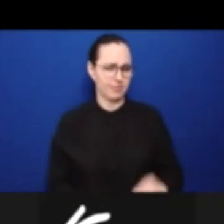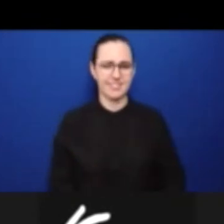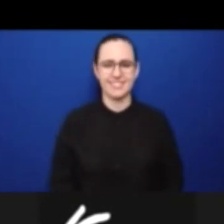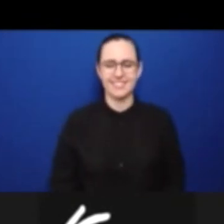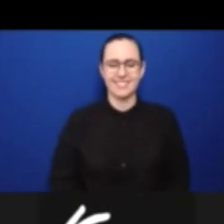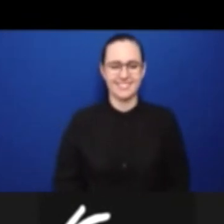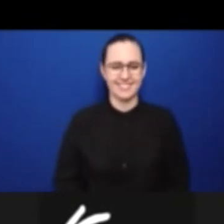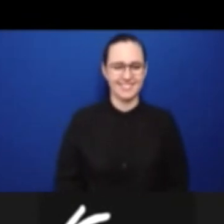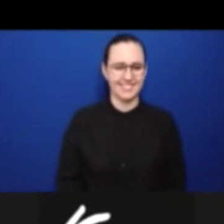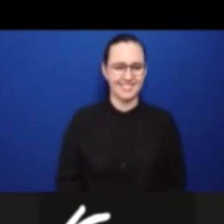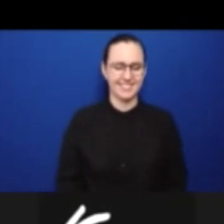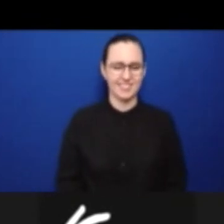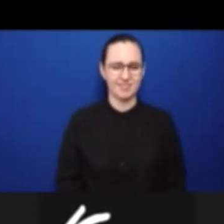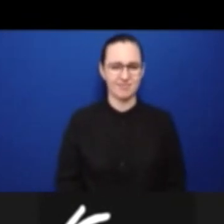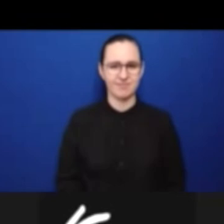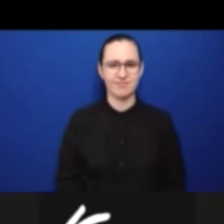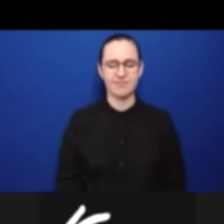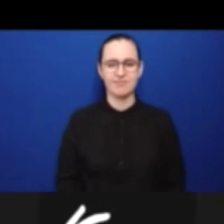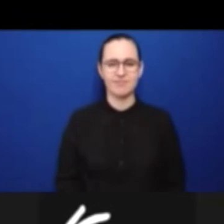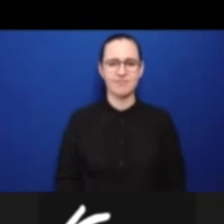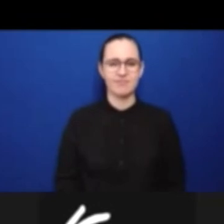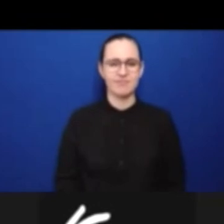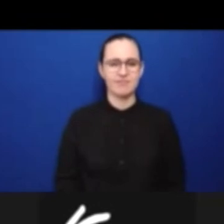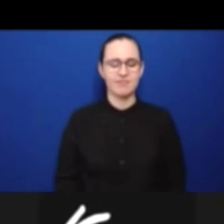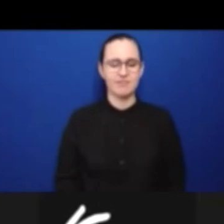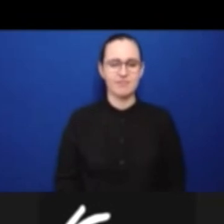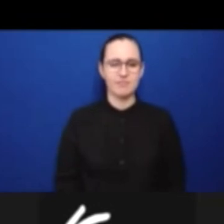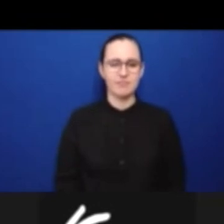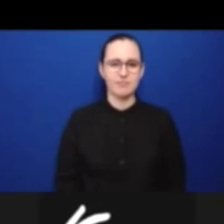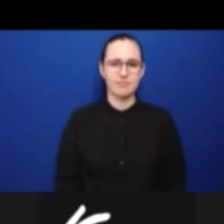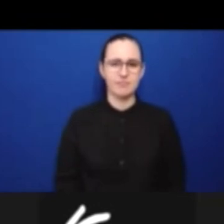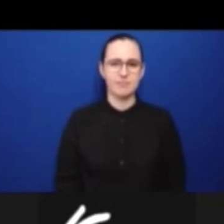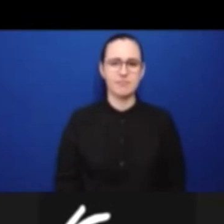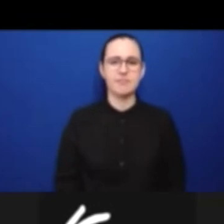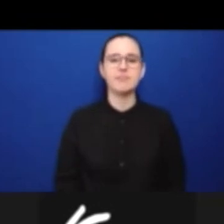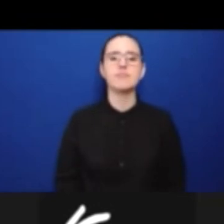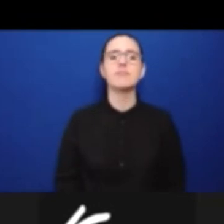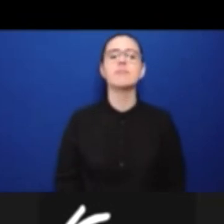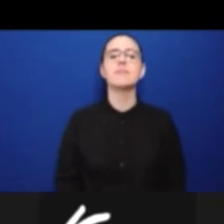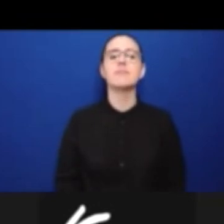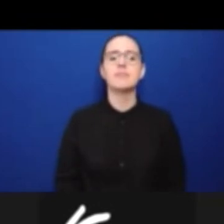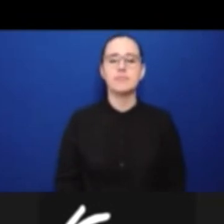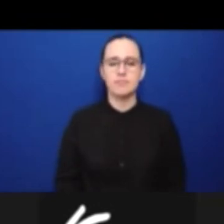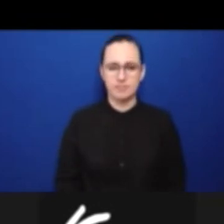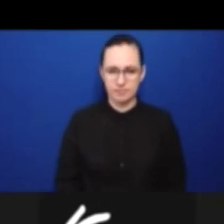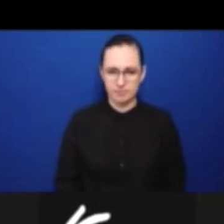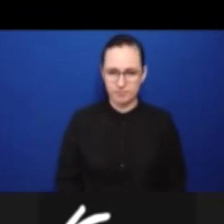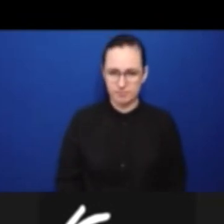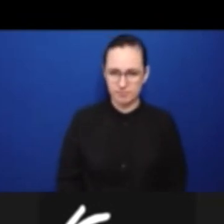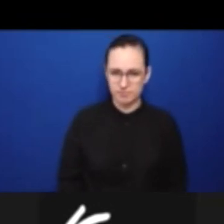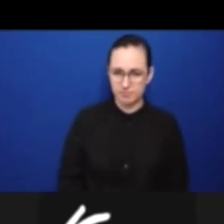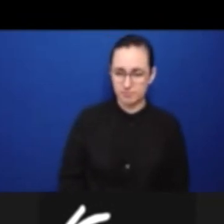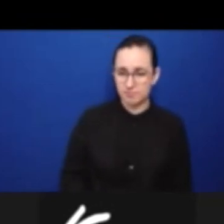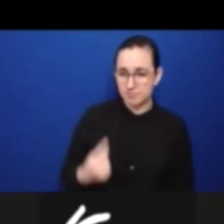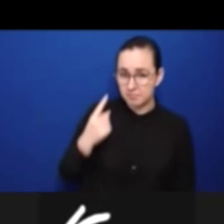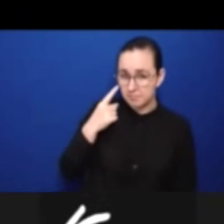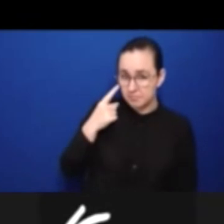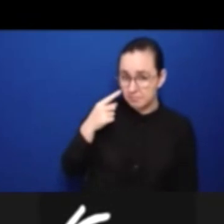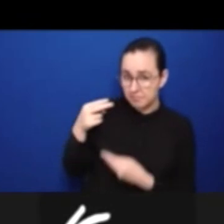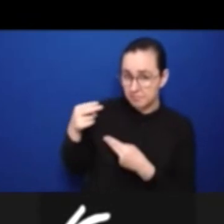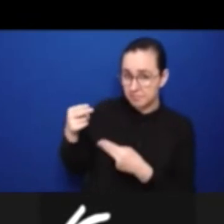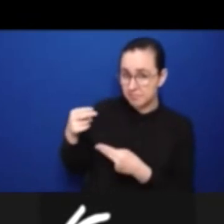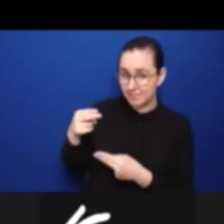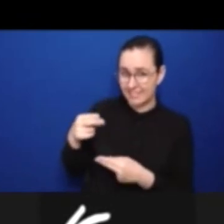So we will be happy to really get questions later on. We'll try to advance. We are very late in our